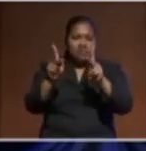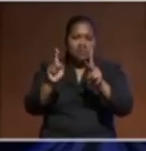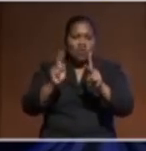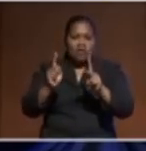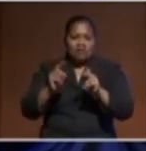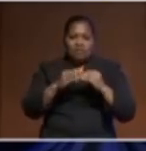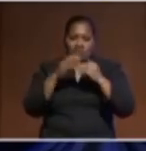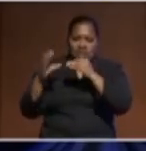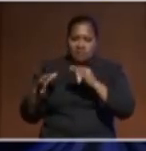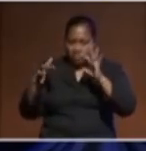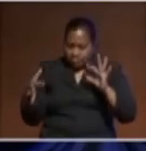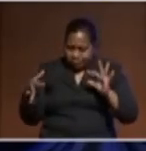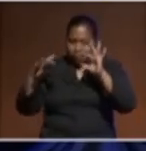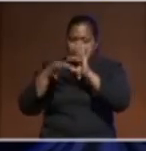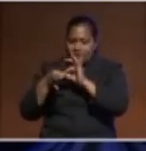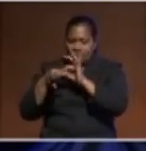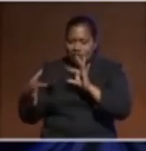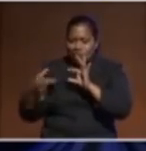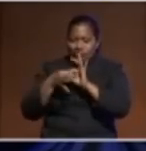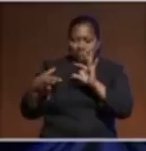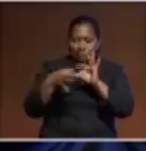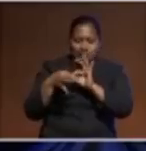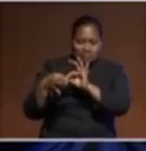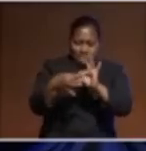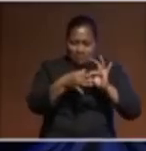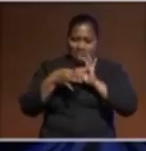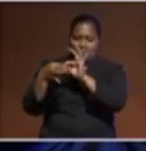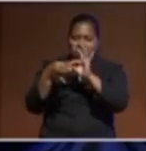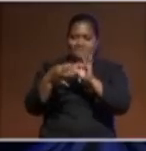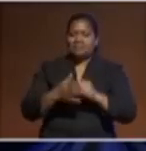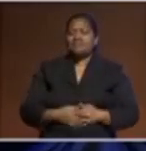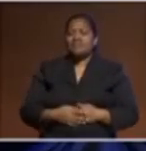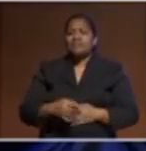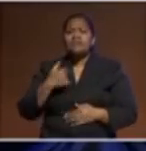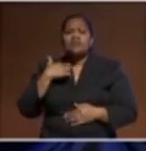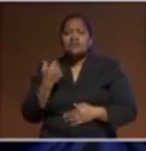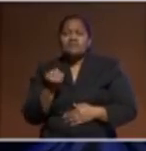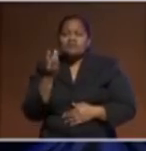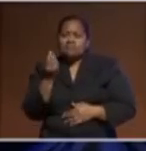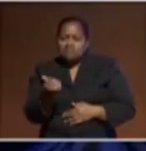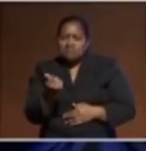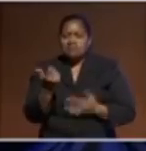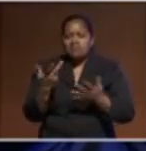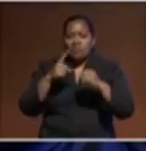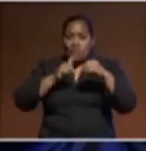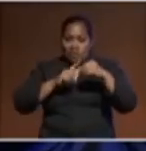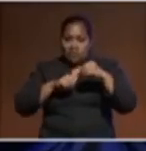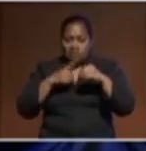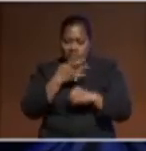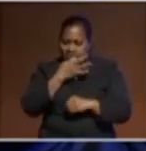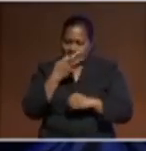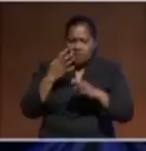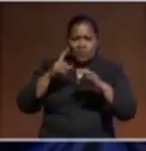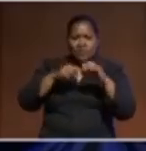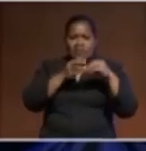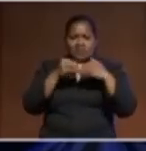with each other. I have a couple of reflective questions, which I will give to the leaders, and